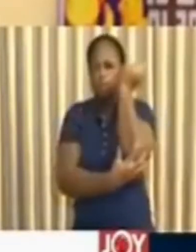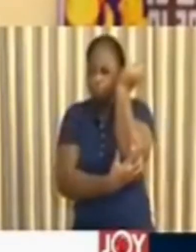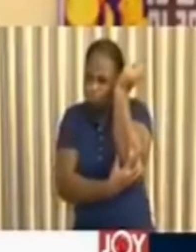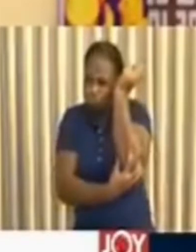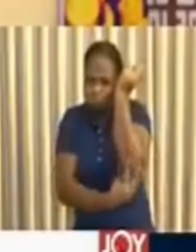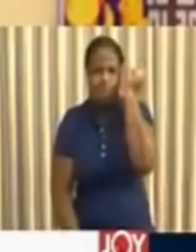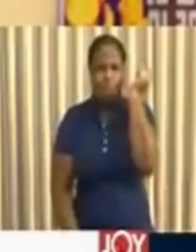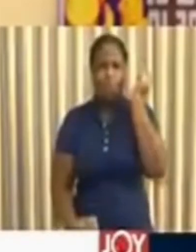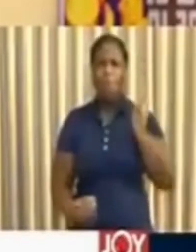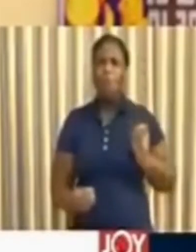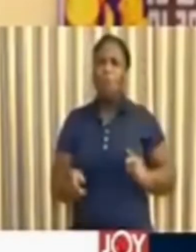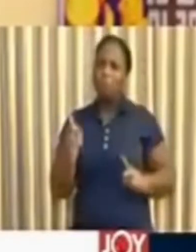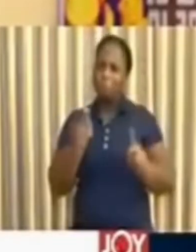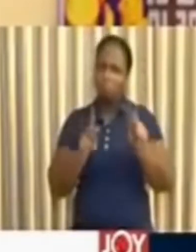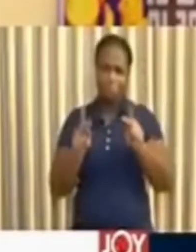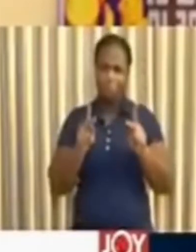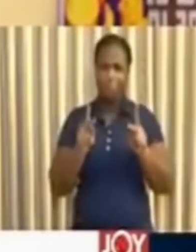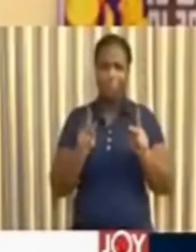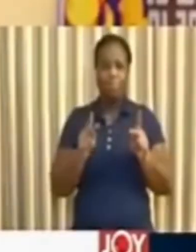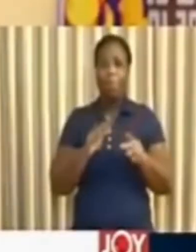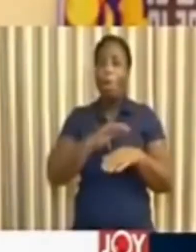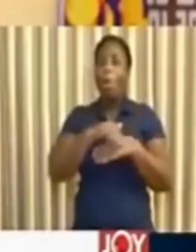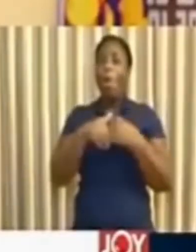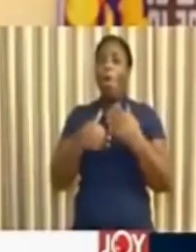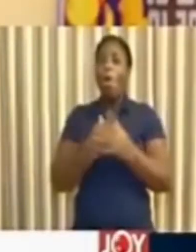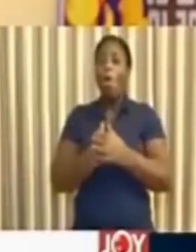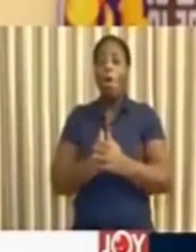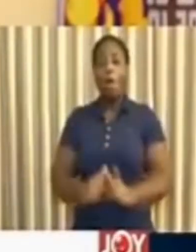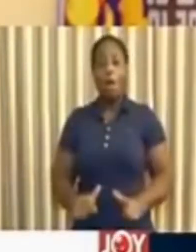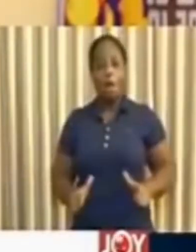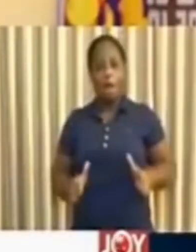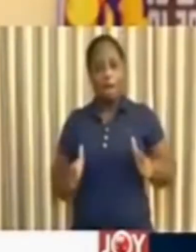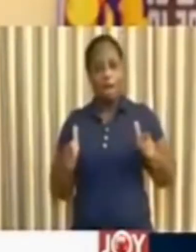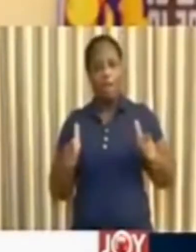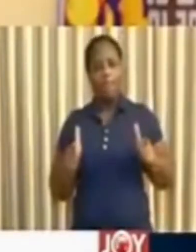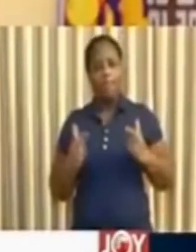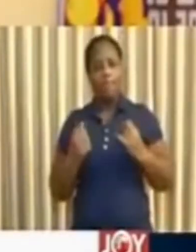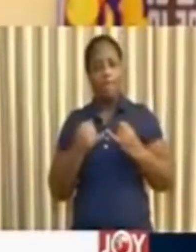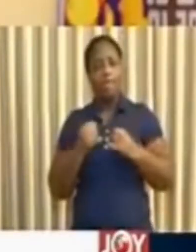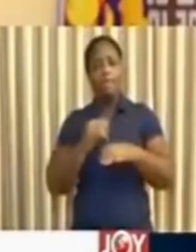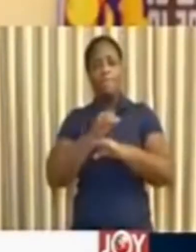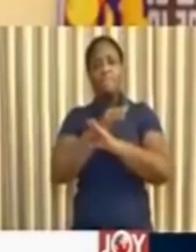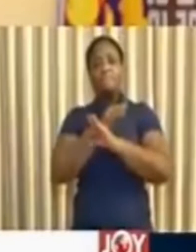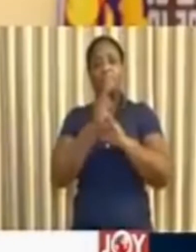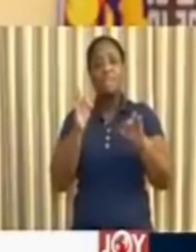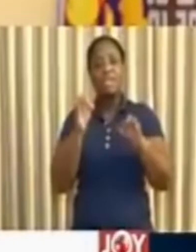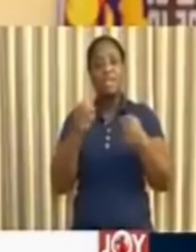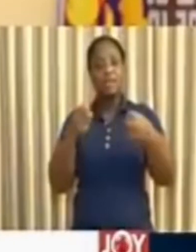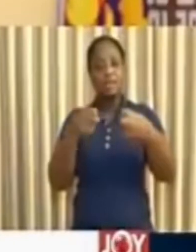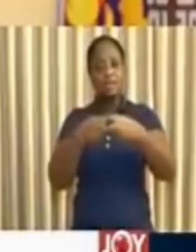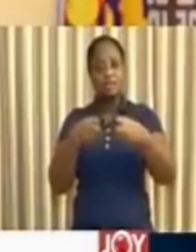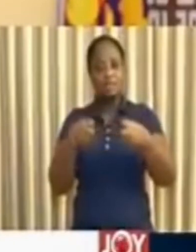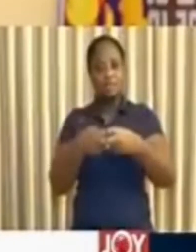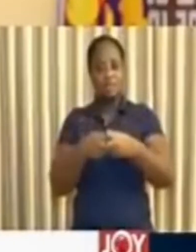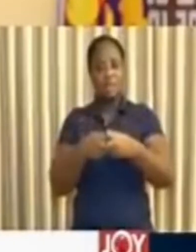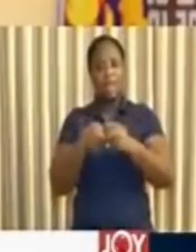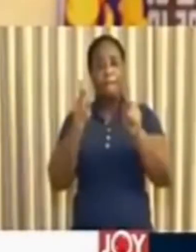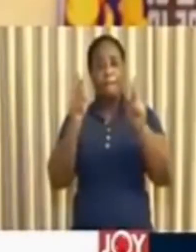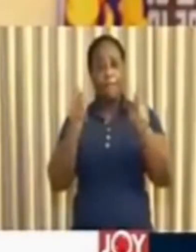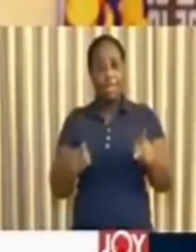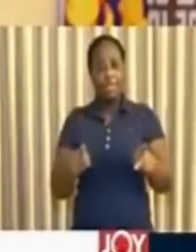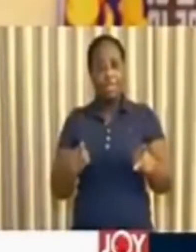poor, i.e. for all lifeline consumers. That is free electricity for persons who